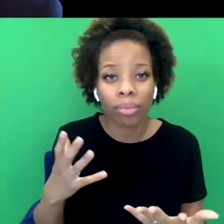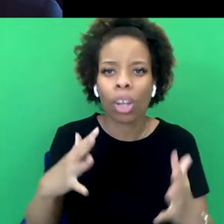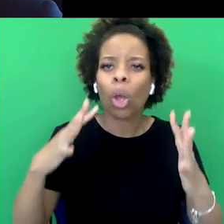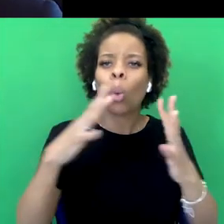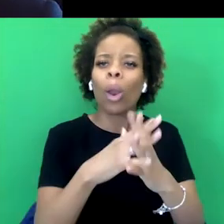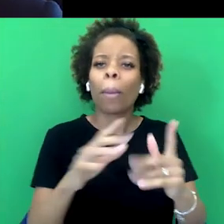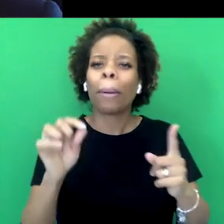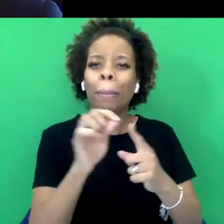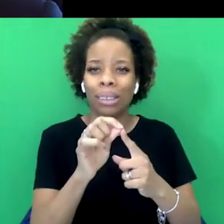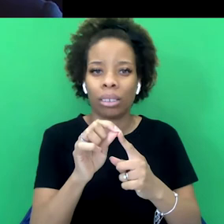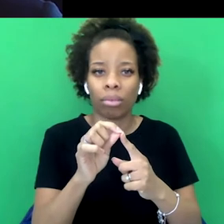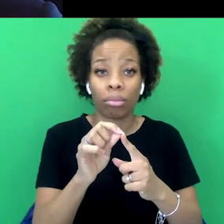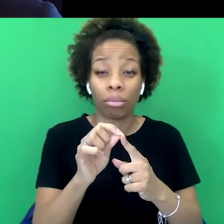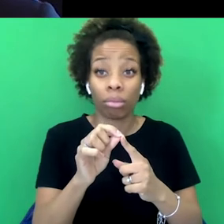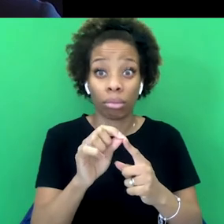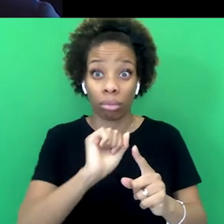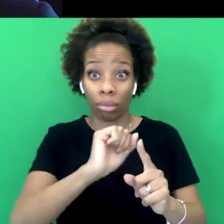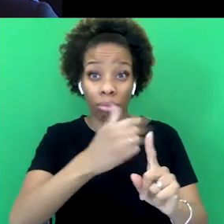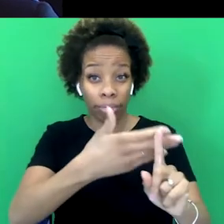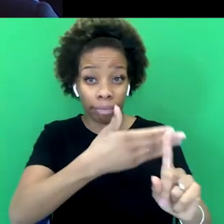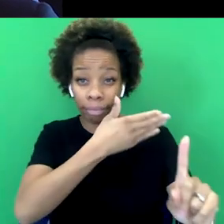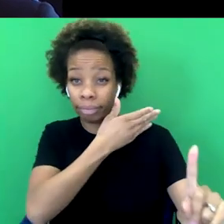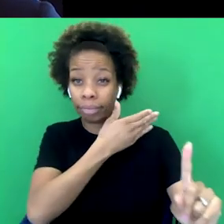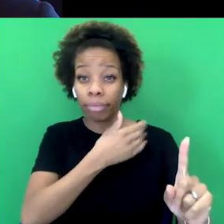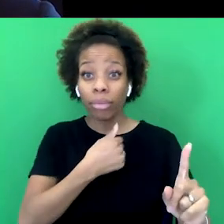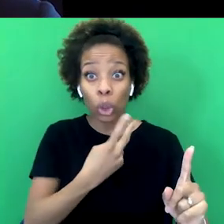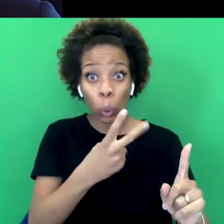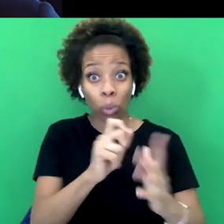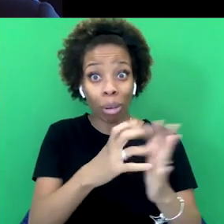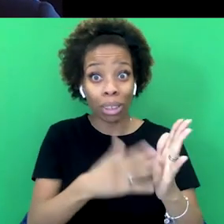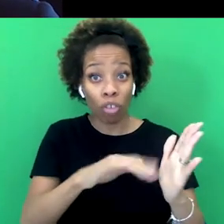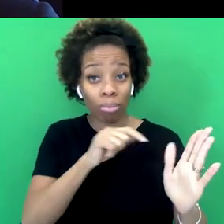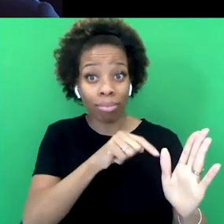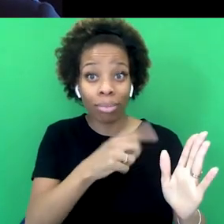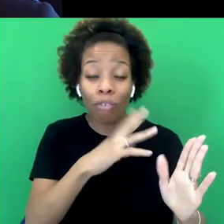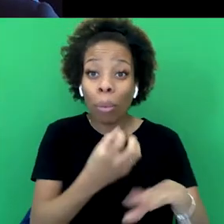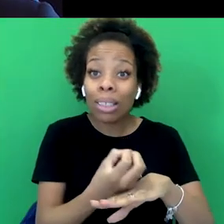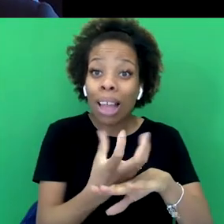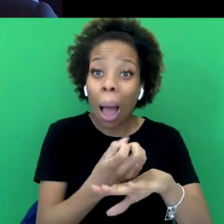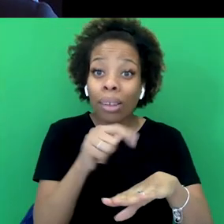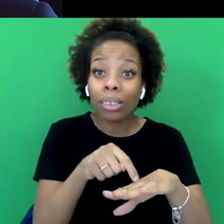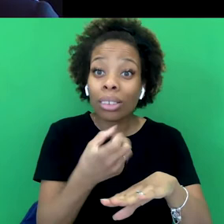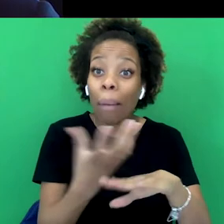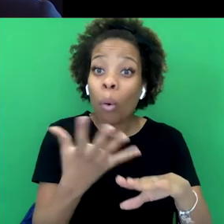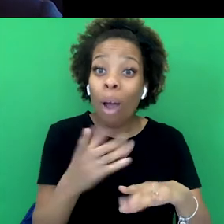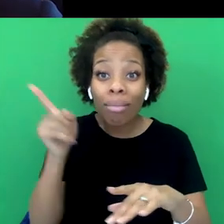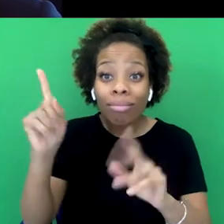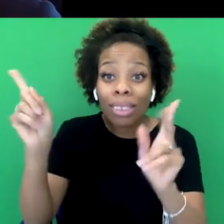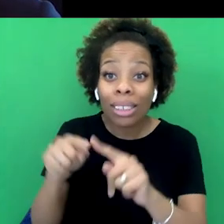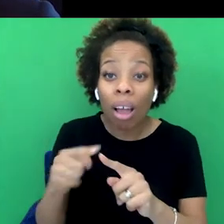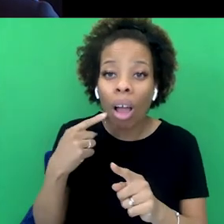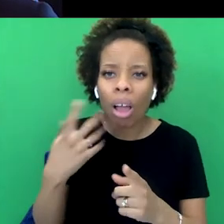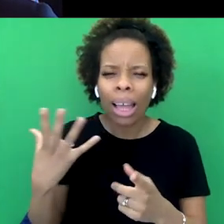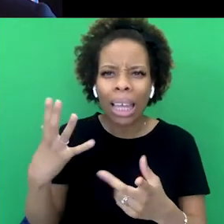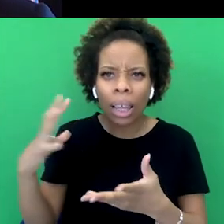the entire family fortune that produced two prime ministers, came from a diamond he bought from India. He smuggled it in through his trousers,